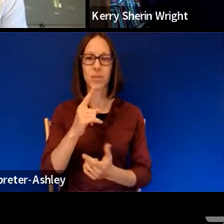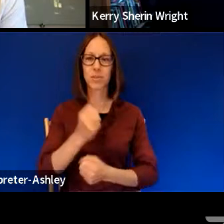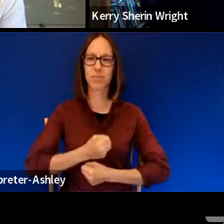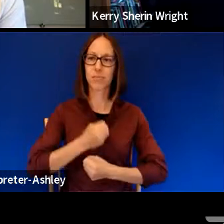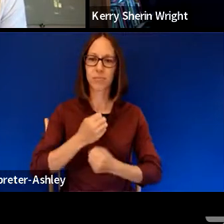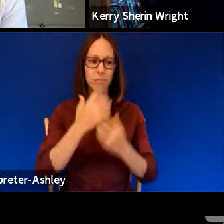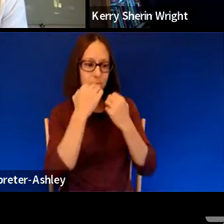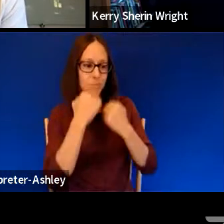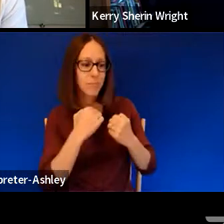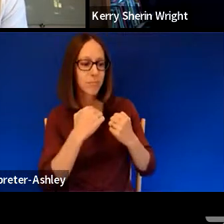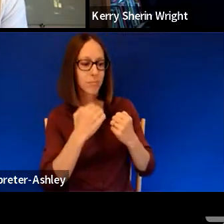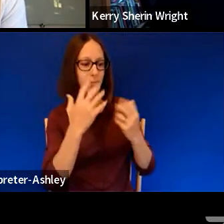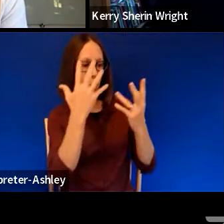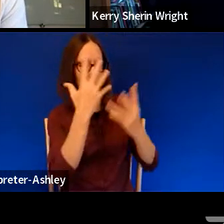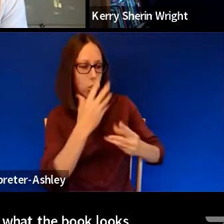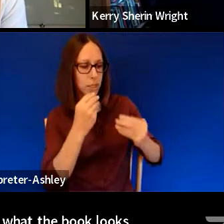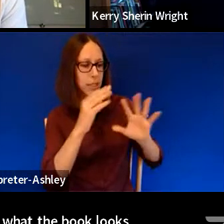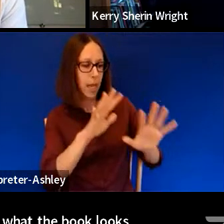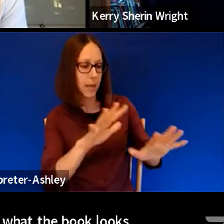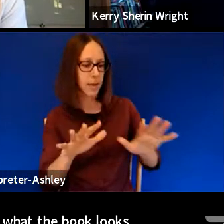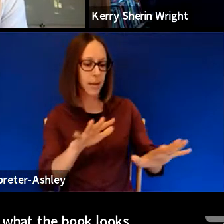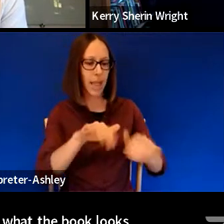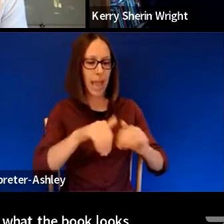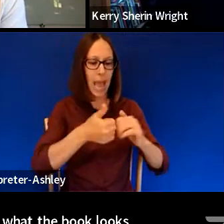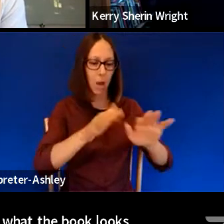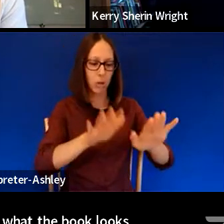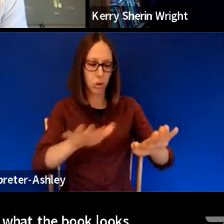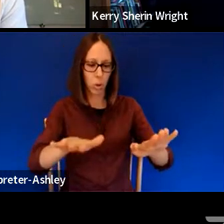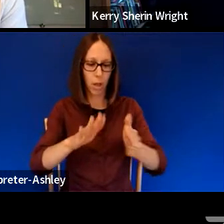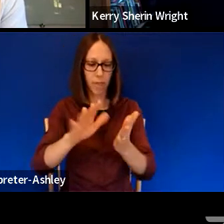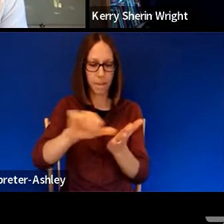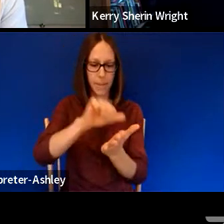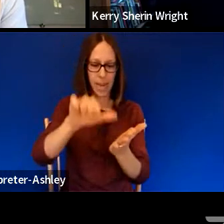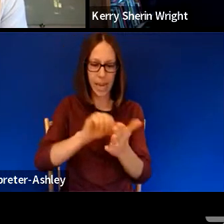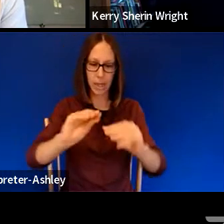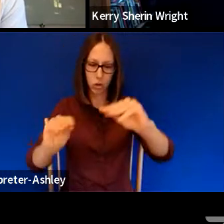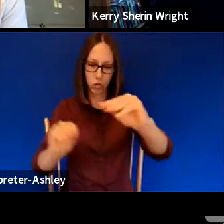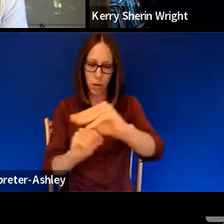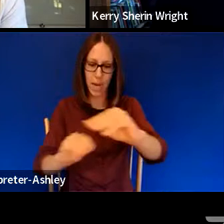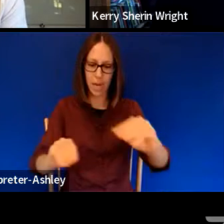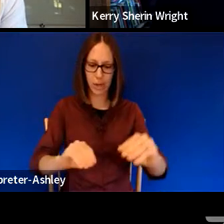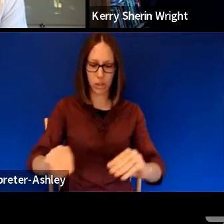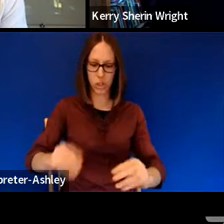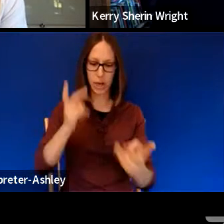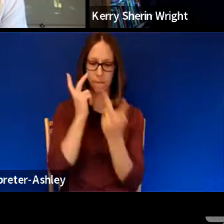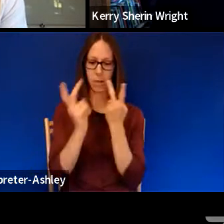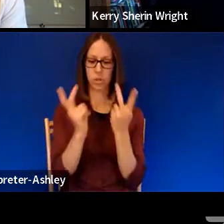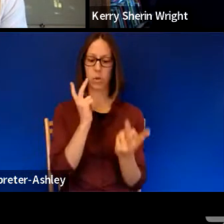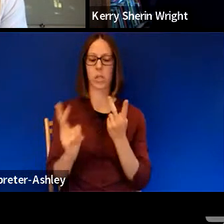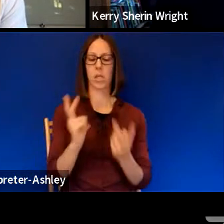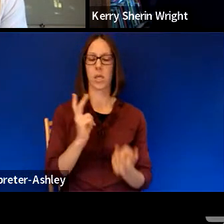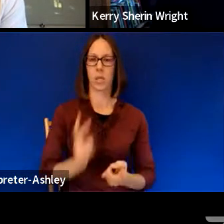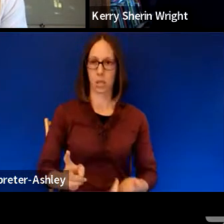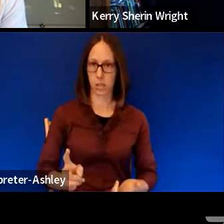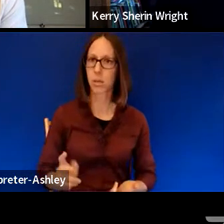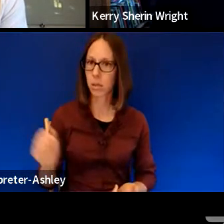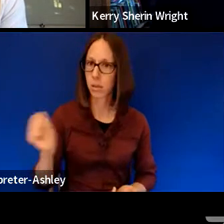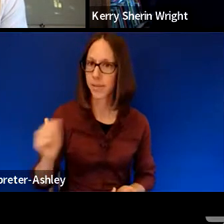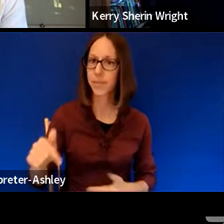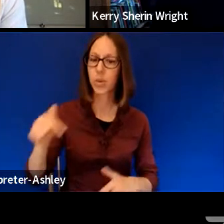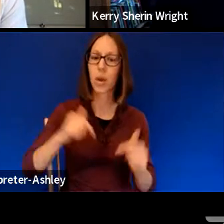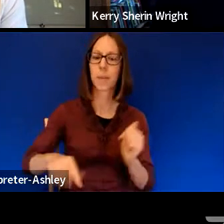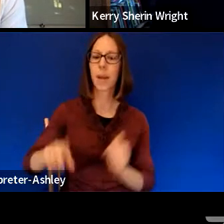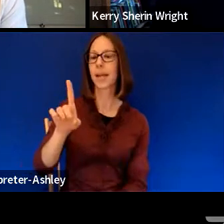We care about it on the page in a way we're arranging things, um, visually. And, you know, going back to Denise